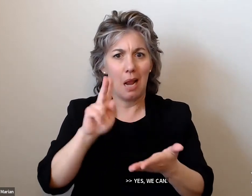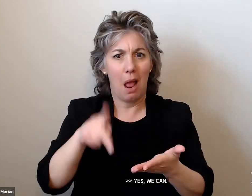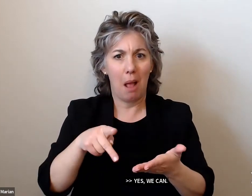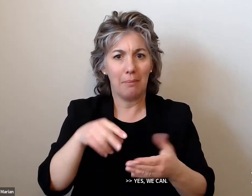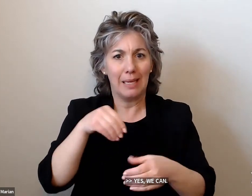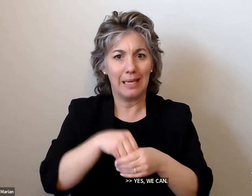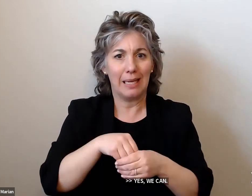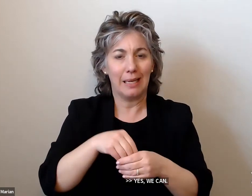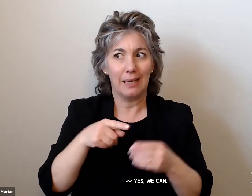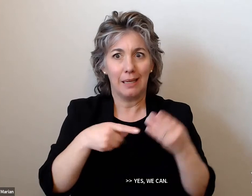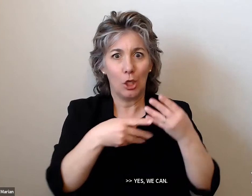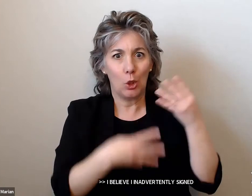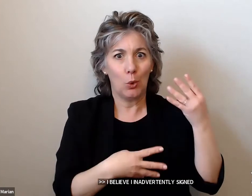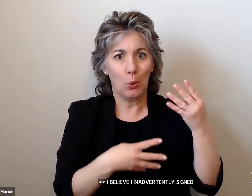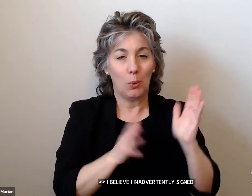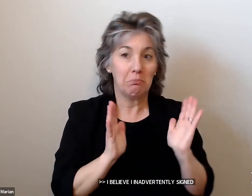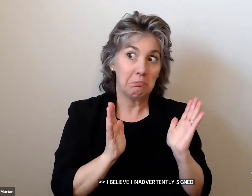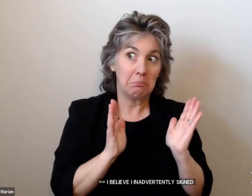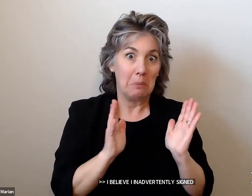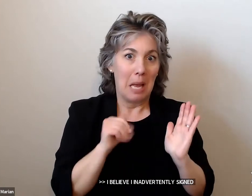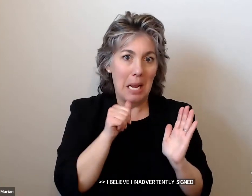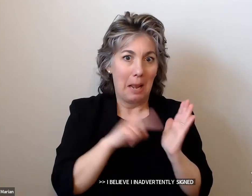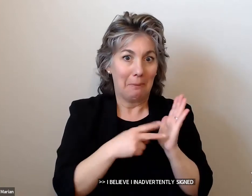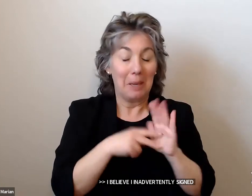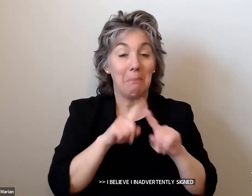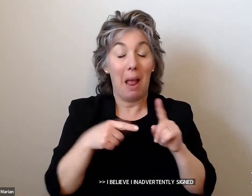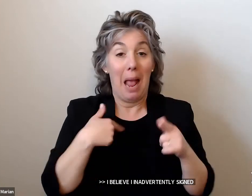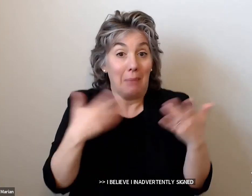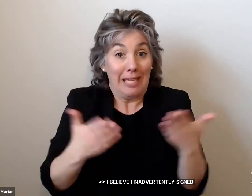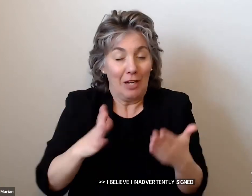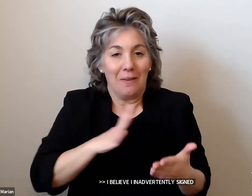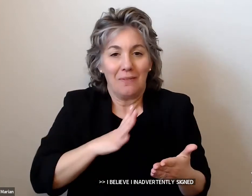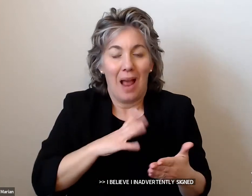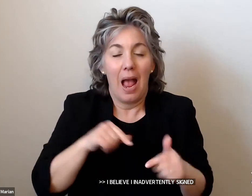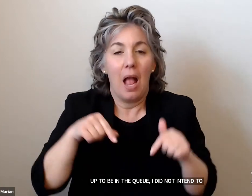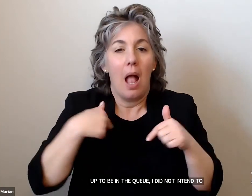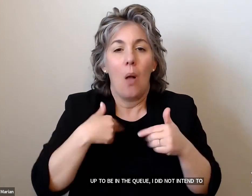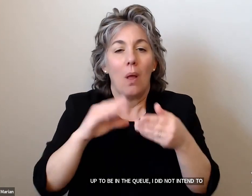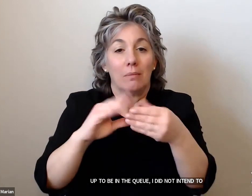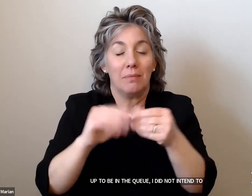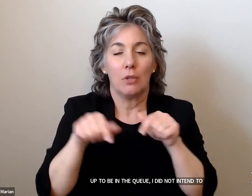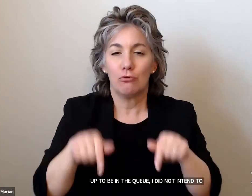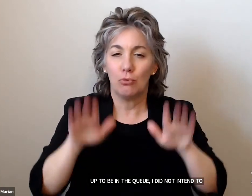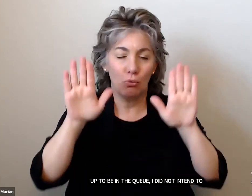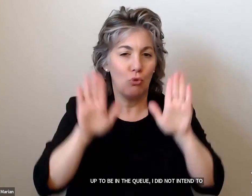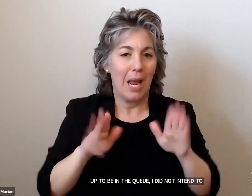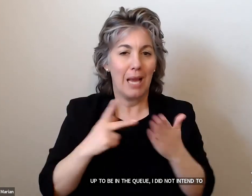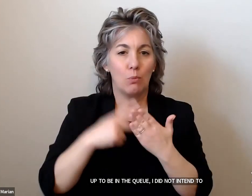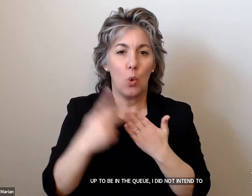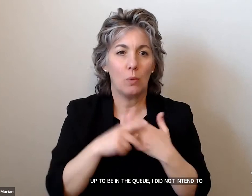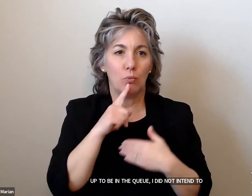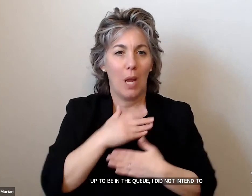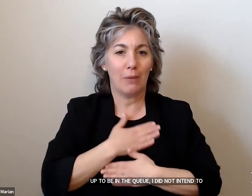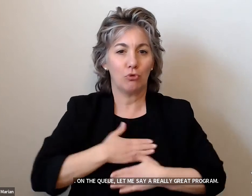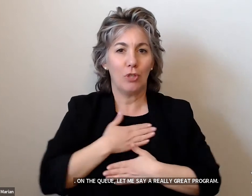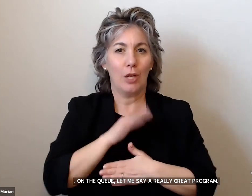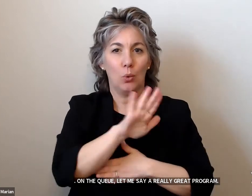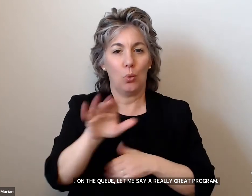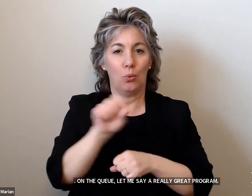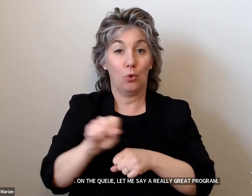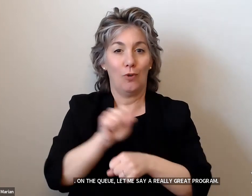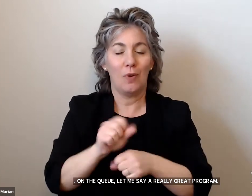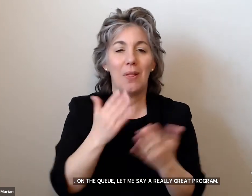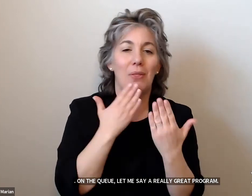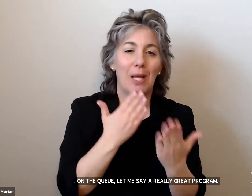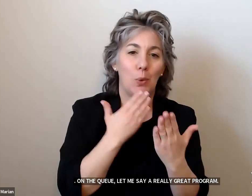queue when I did not intend to. But while I'm on the queue, let me just say this has been a really great program, and I really appreciate everyone's efforts. Thank